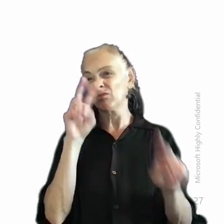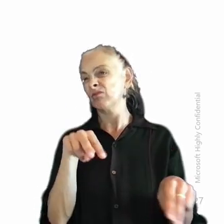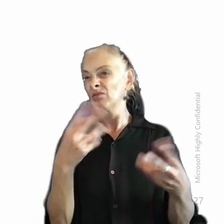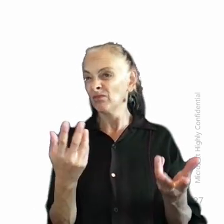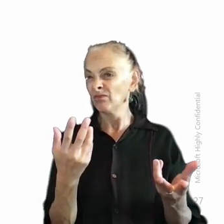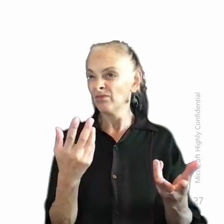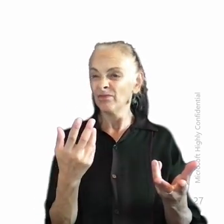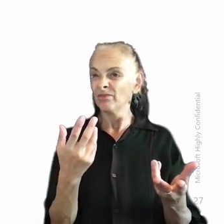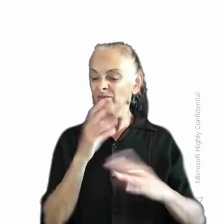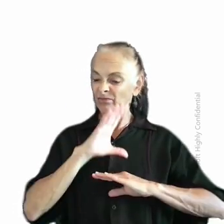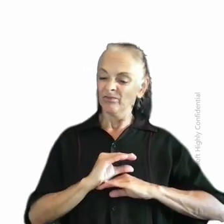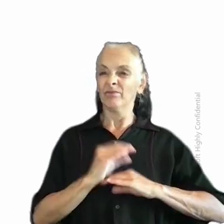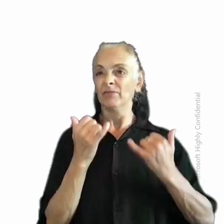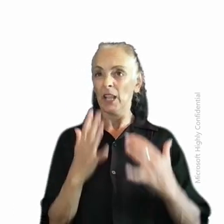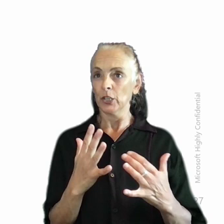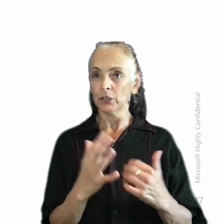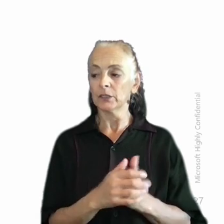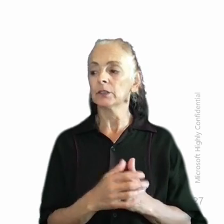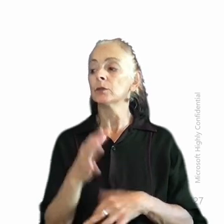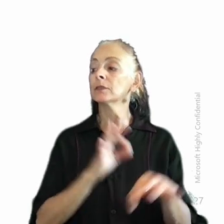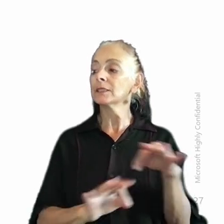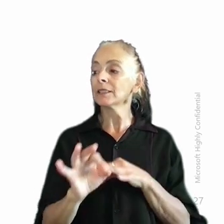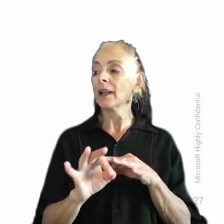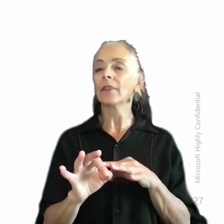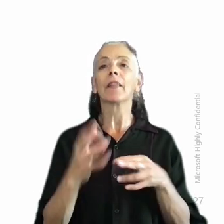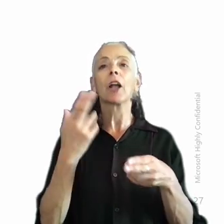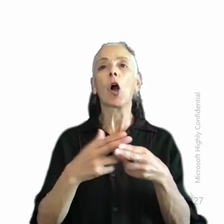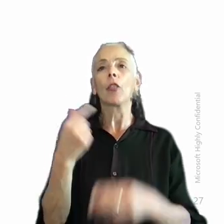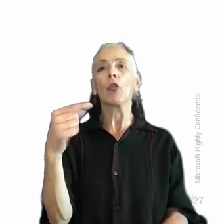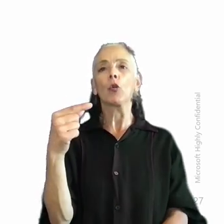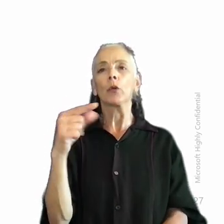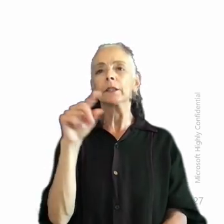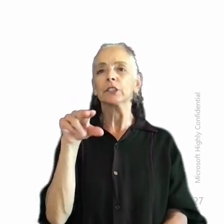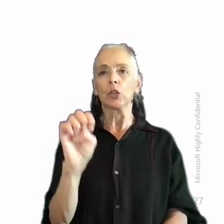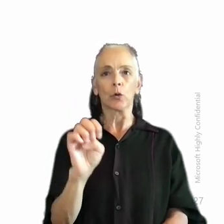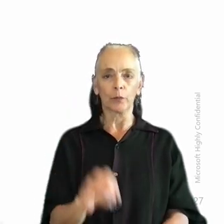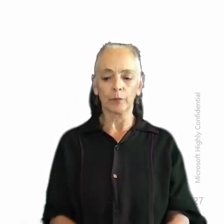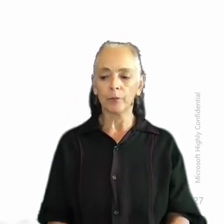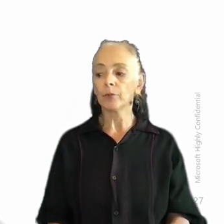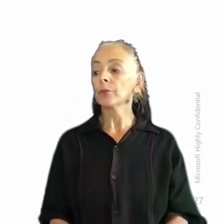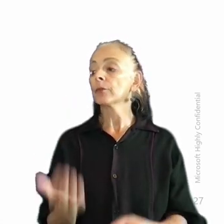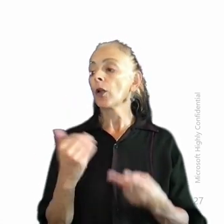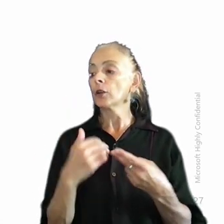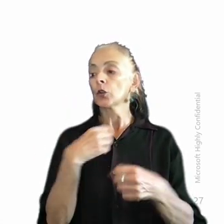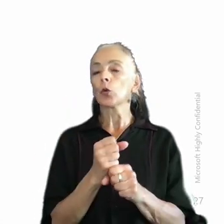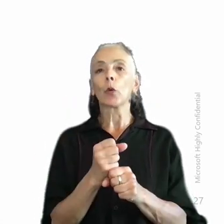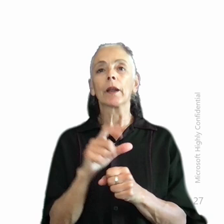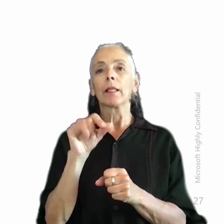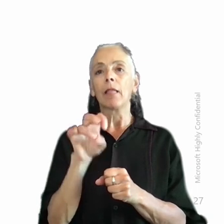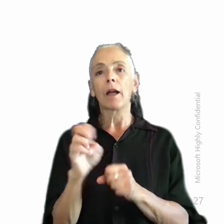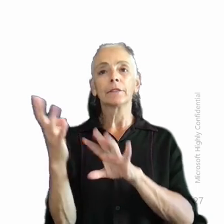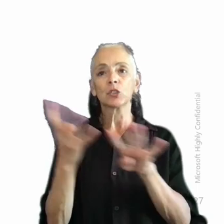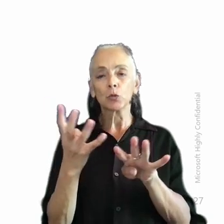So instead, they decided to call it the green zone. They also created a live stream and video spot that